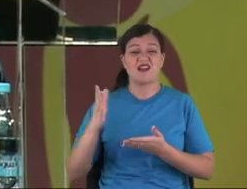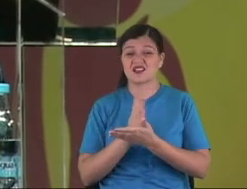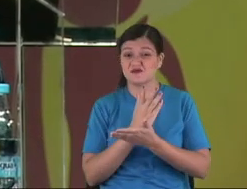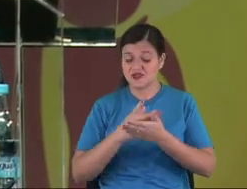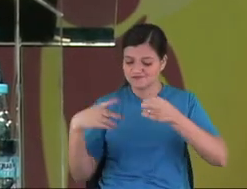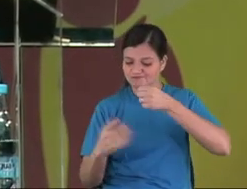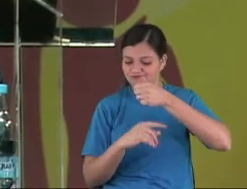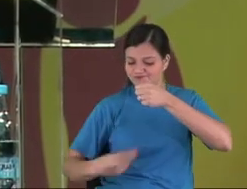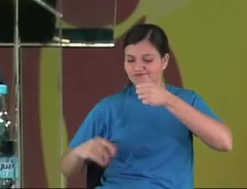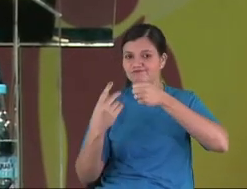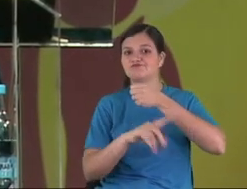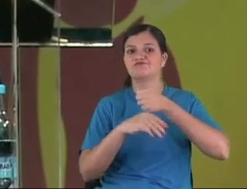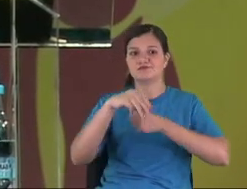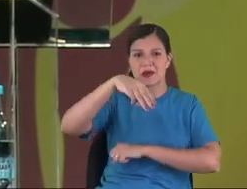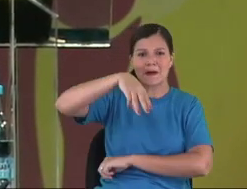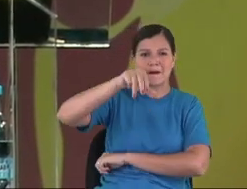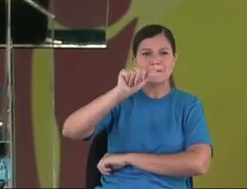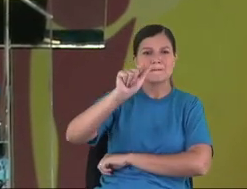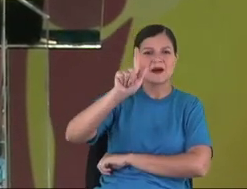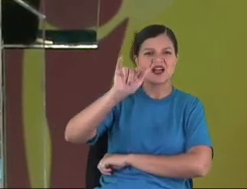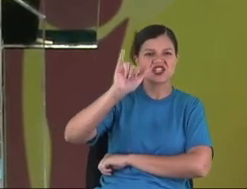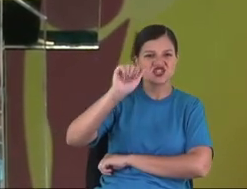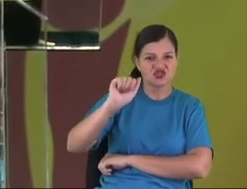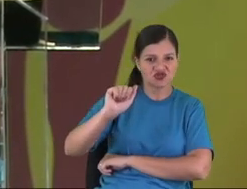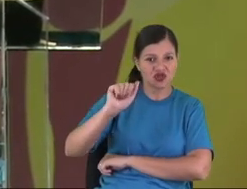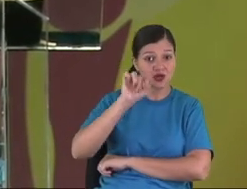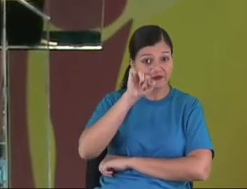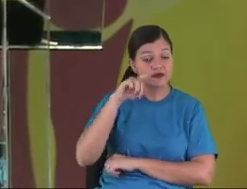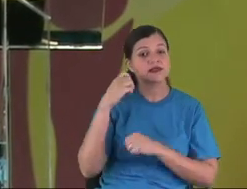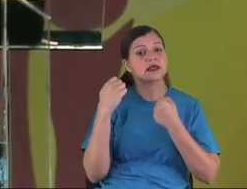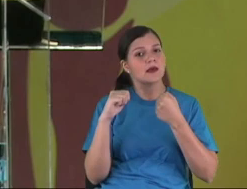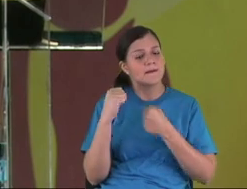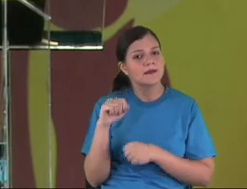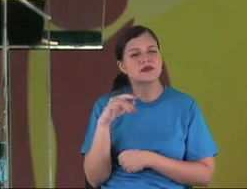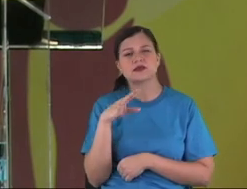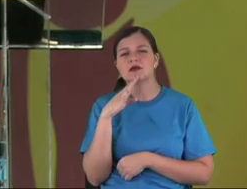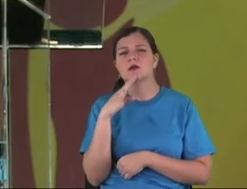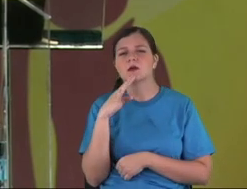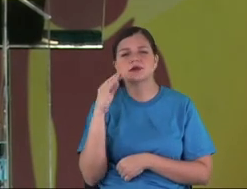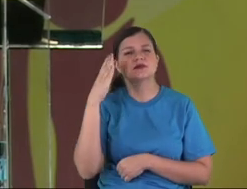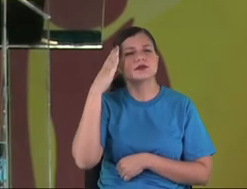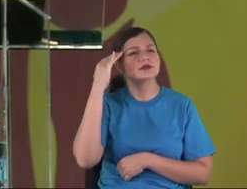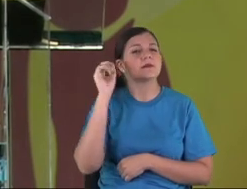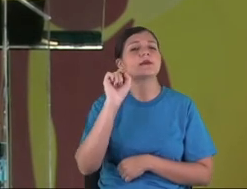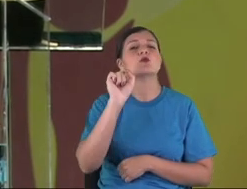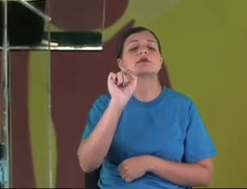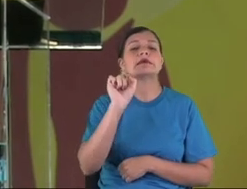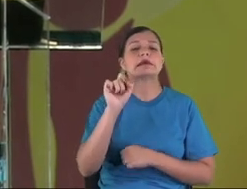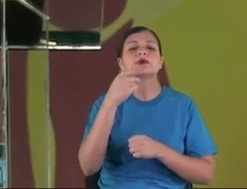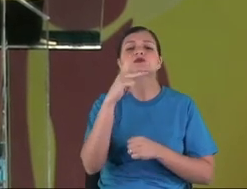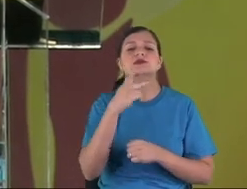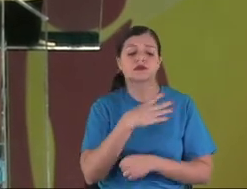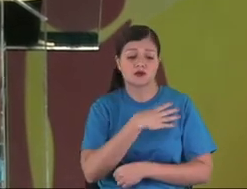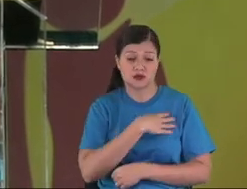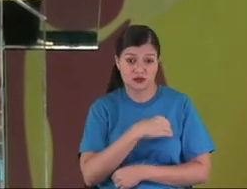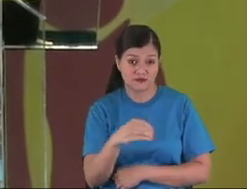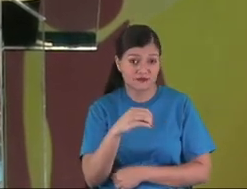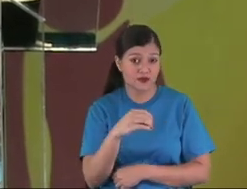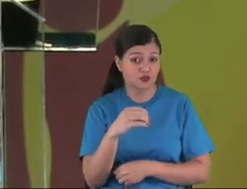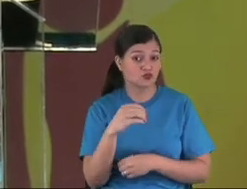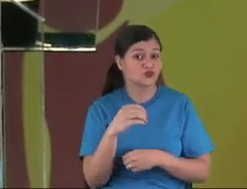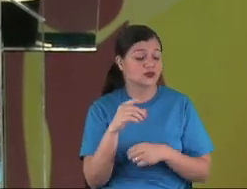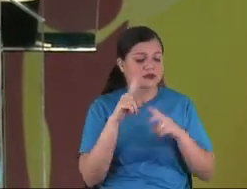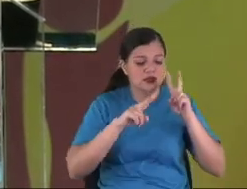we need to know... You should know who your kids are